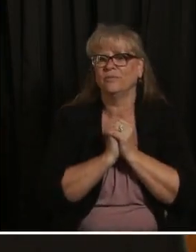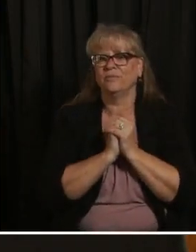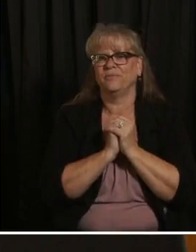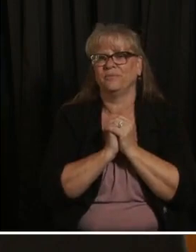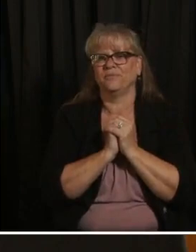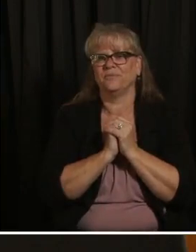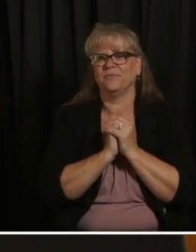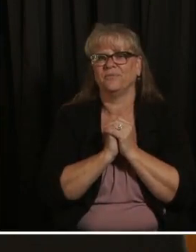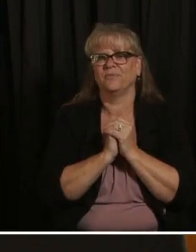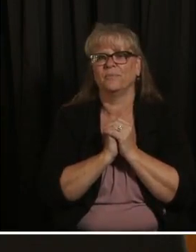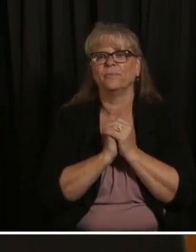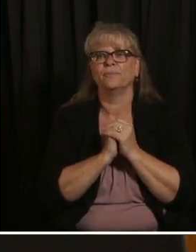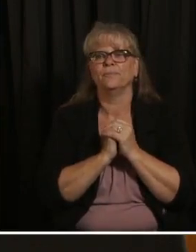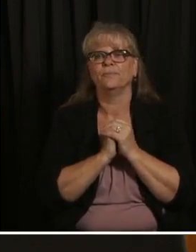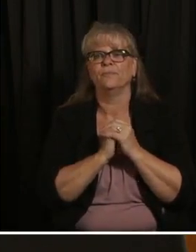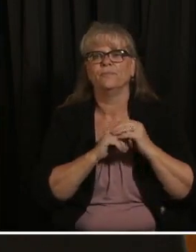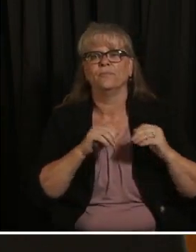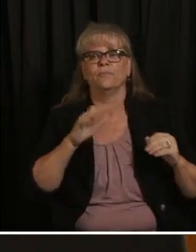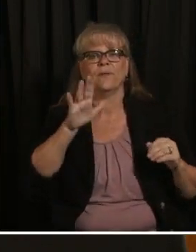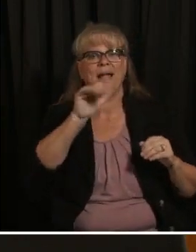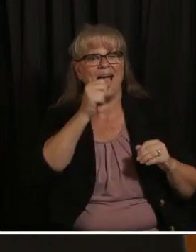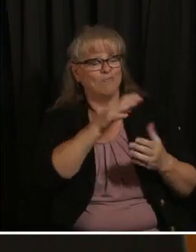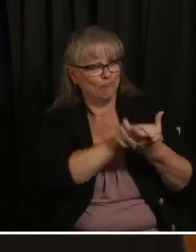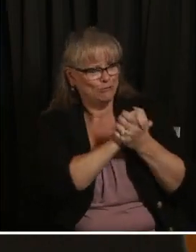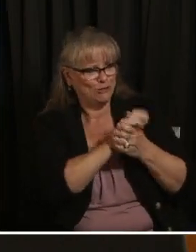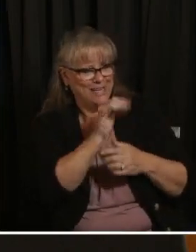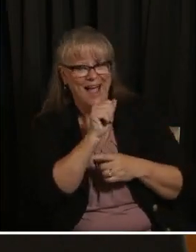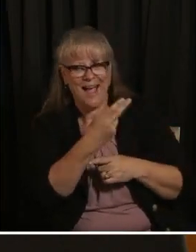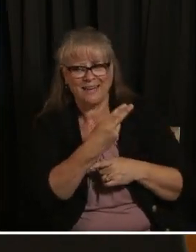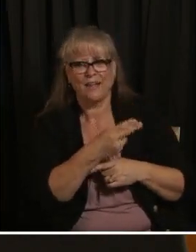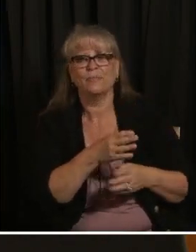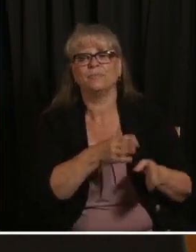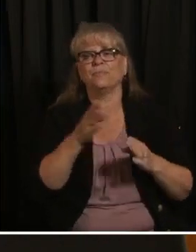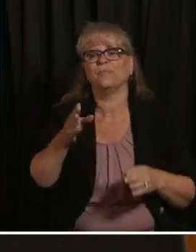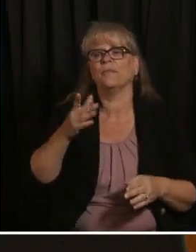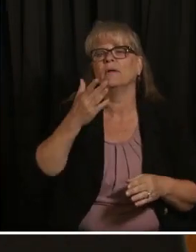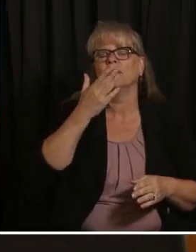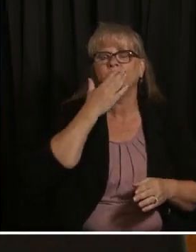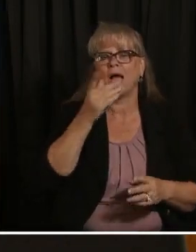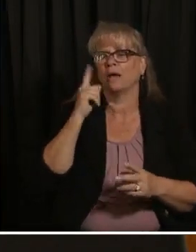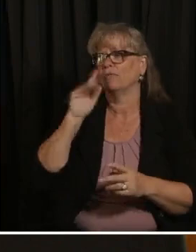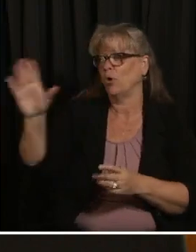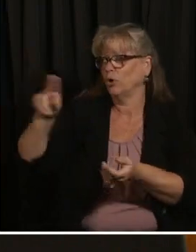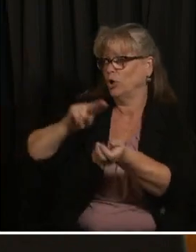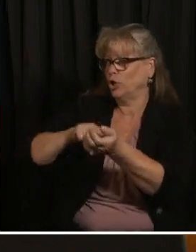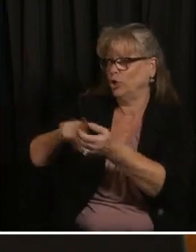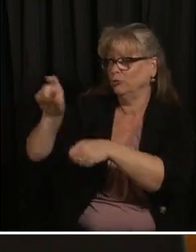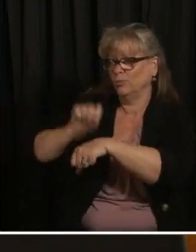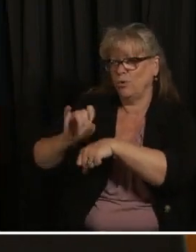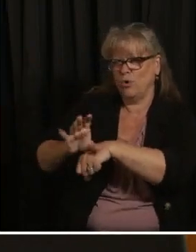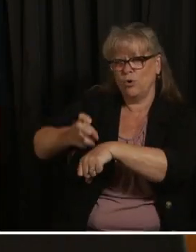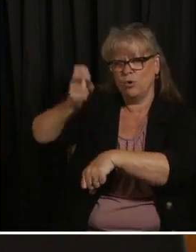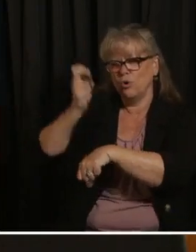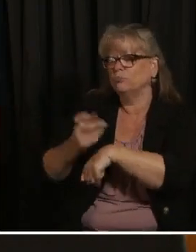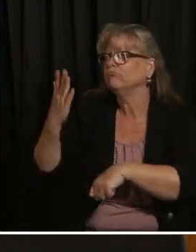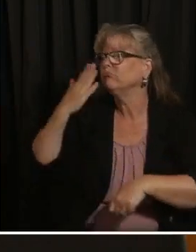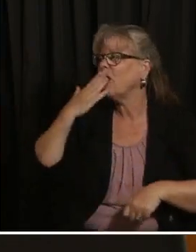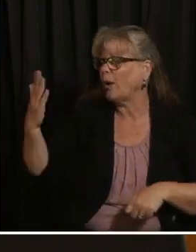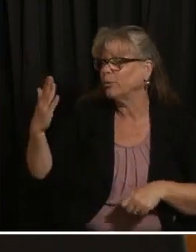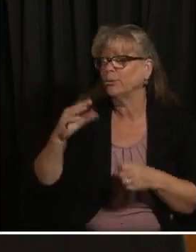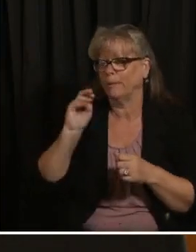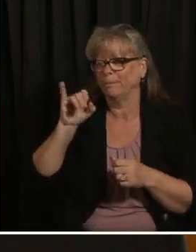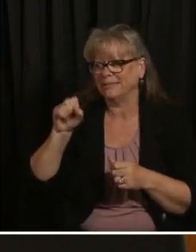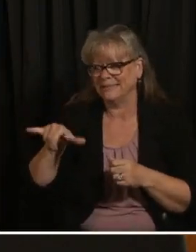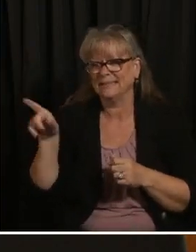congratulations Hannah and Missy thank you for all of your work on the front lines in the pandemic I'm excited to